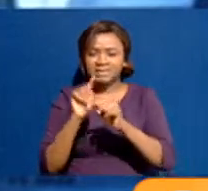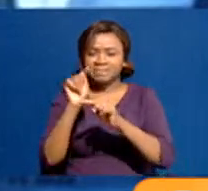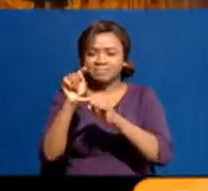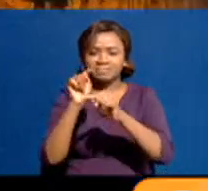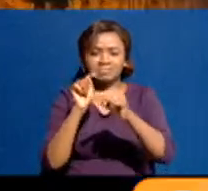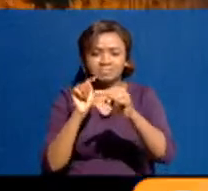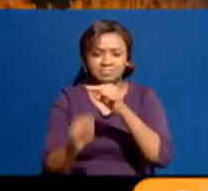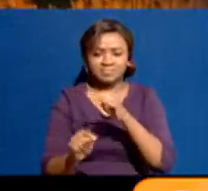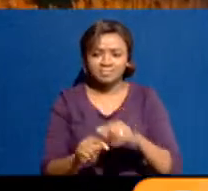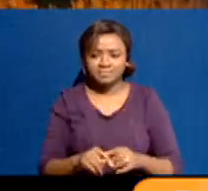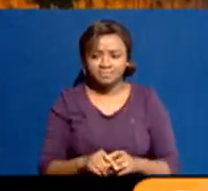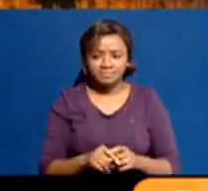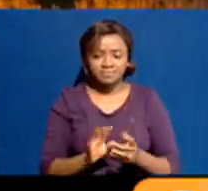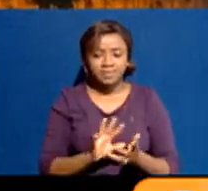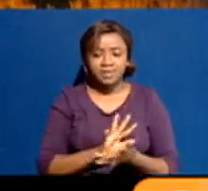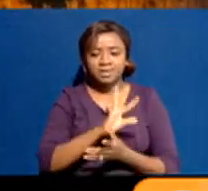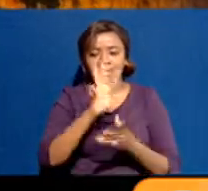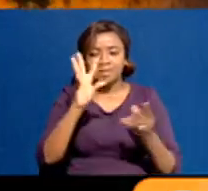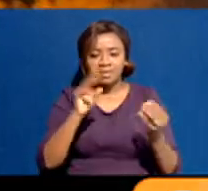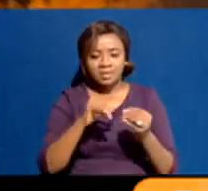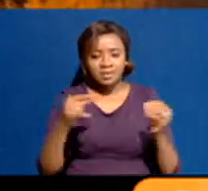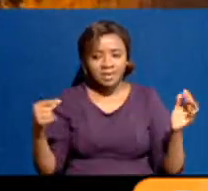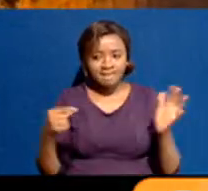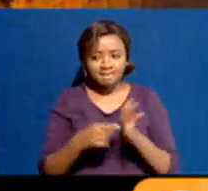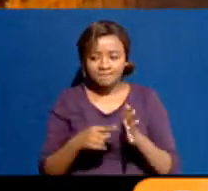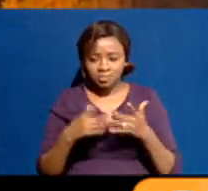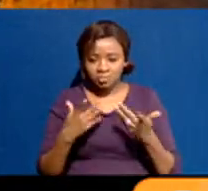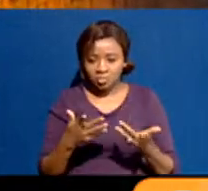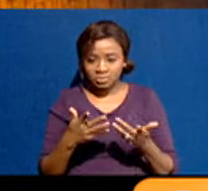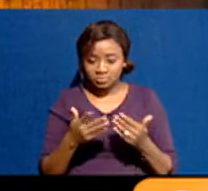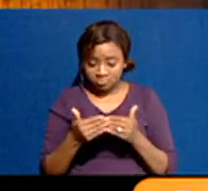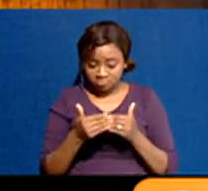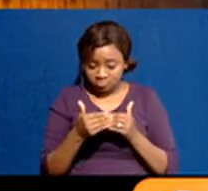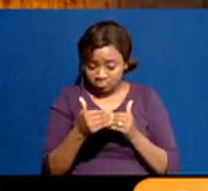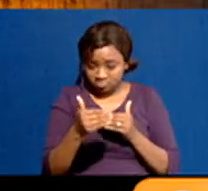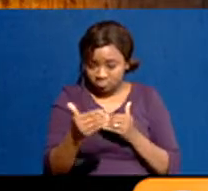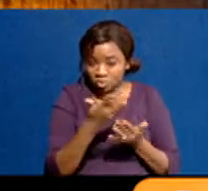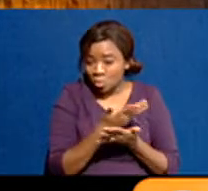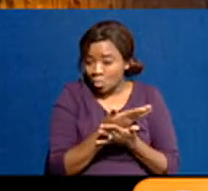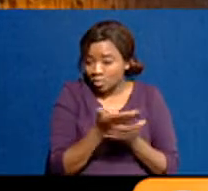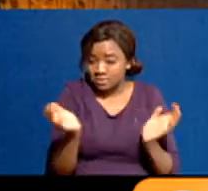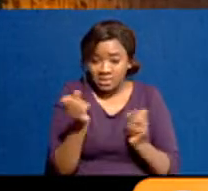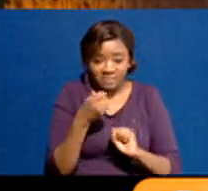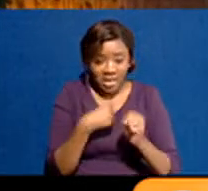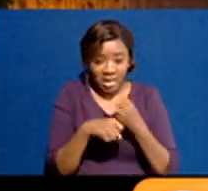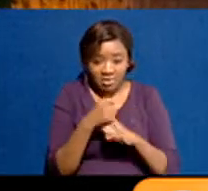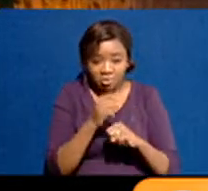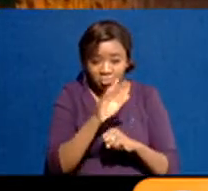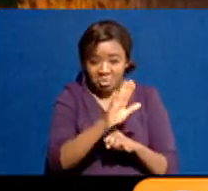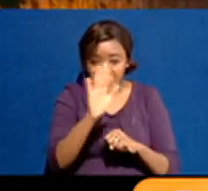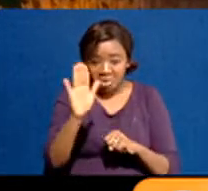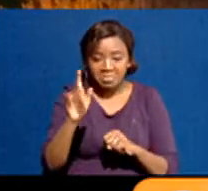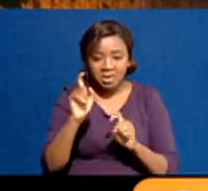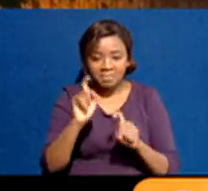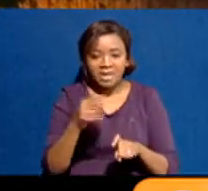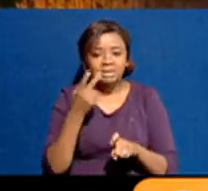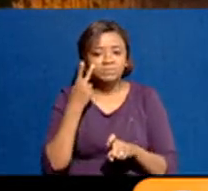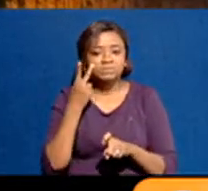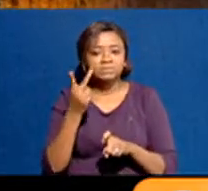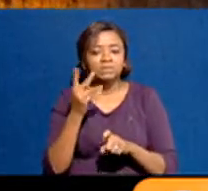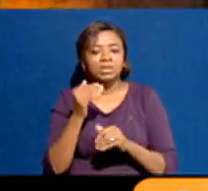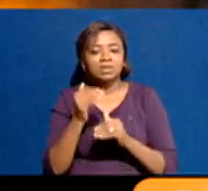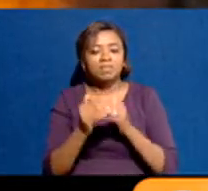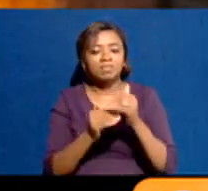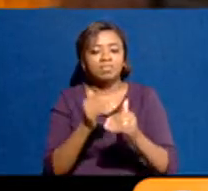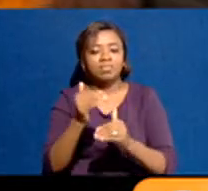the point is, whatever actions are taken, they need to be informed by due process. Because